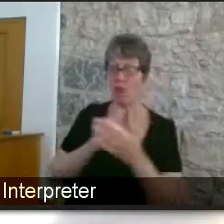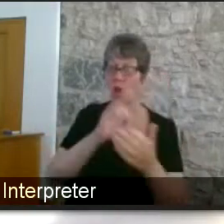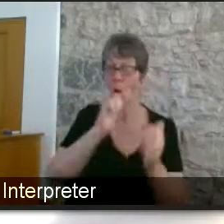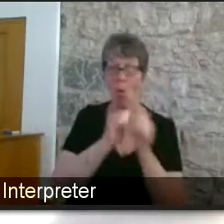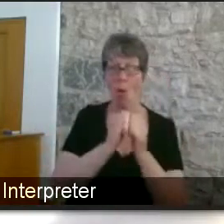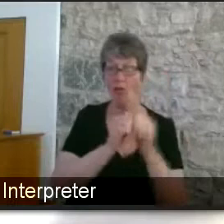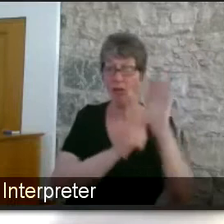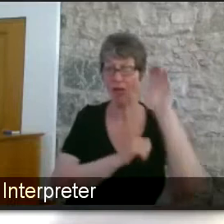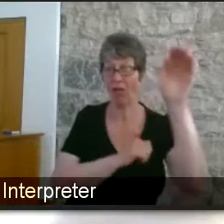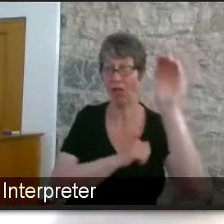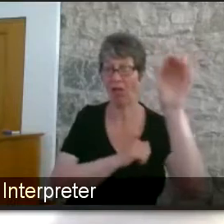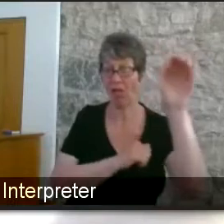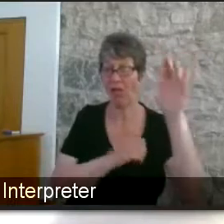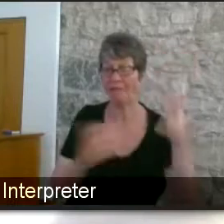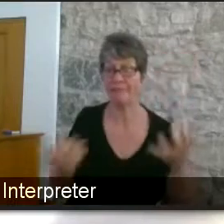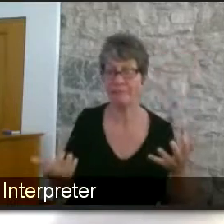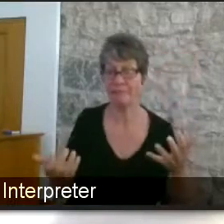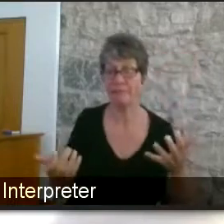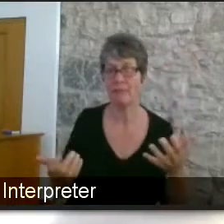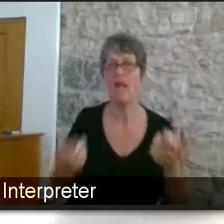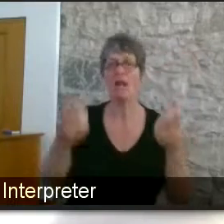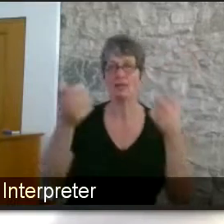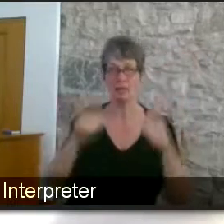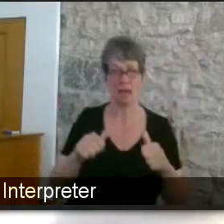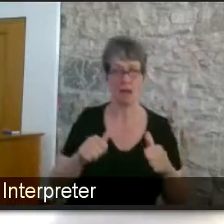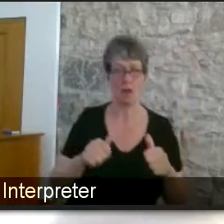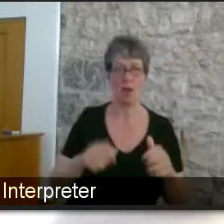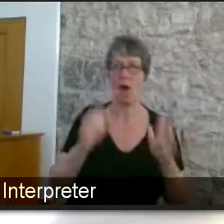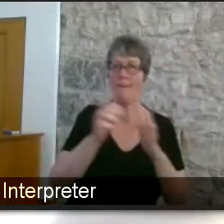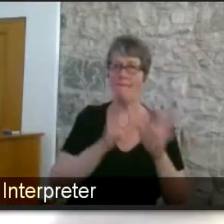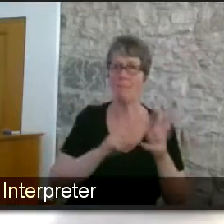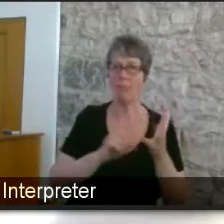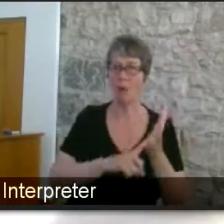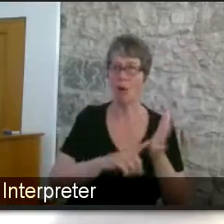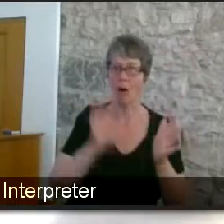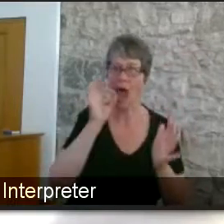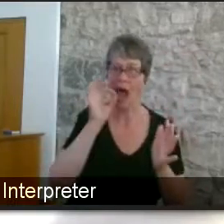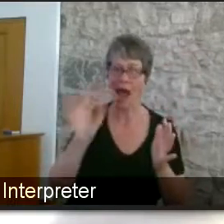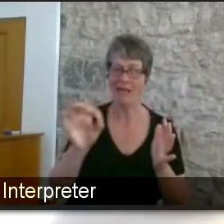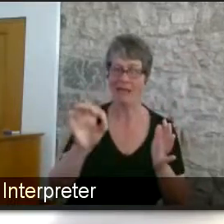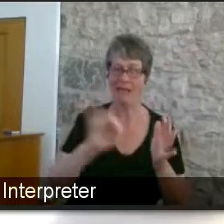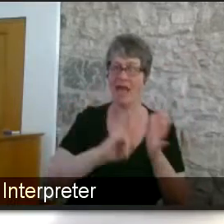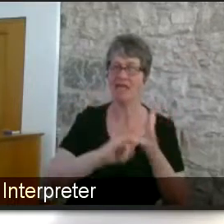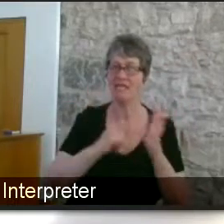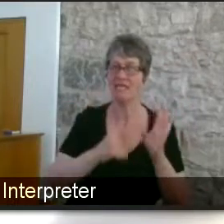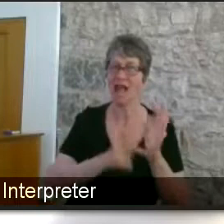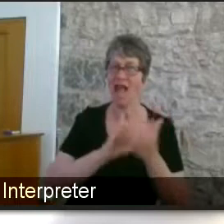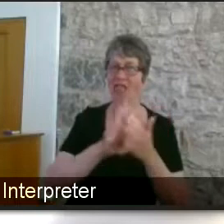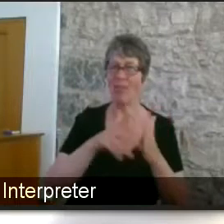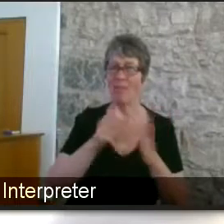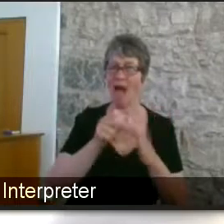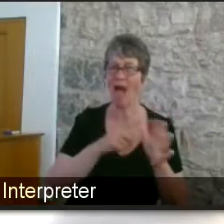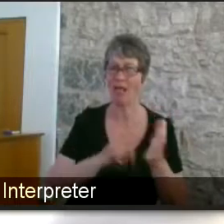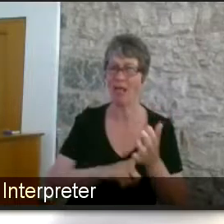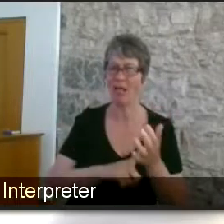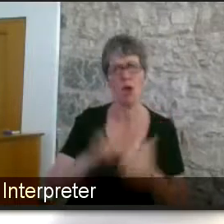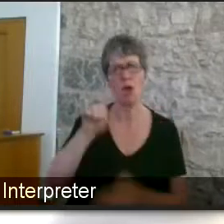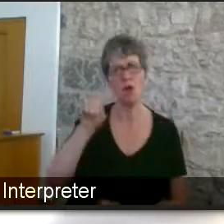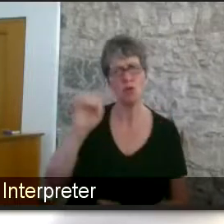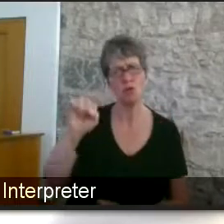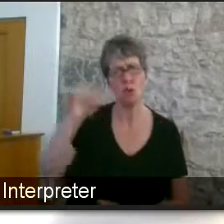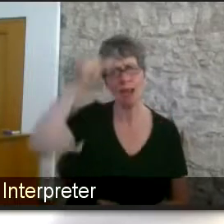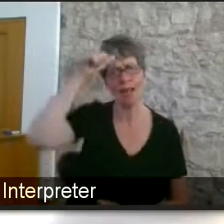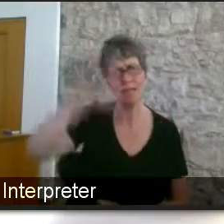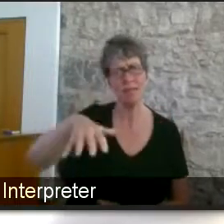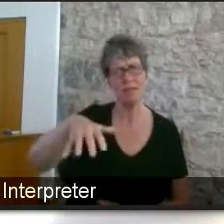wanted to ask you a specific question obviously your experiences across both public private and voluntary sectors do you find you would talk